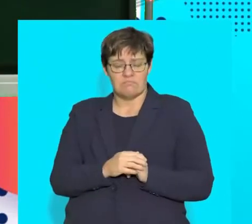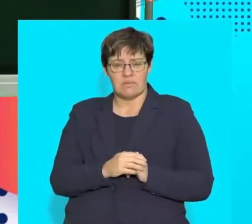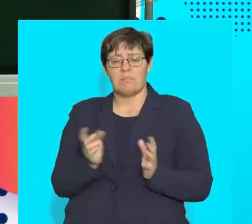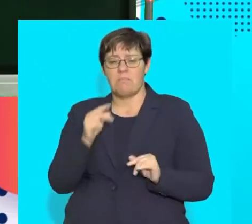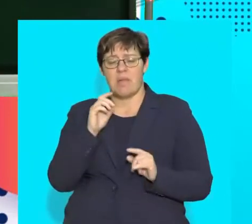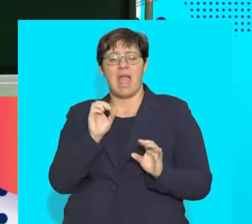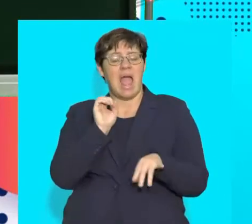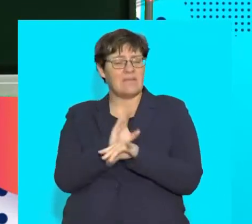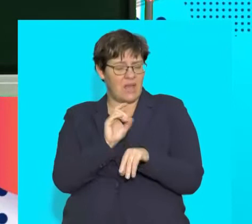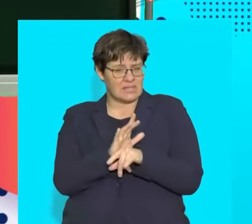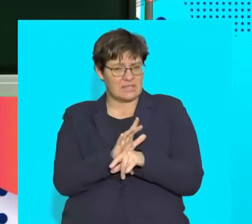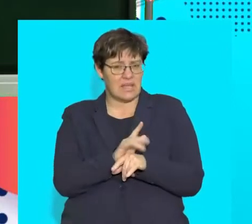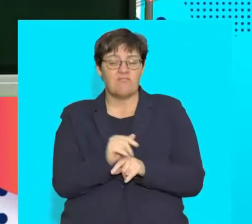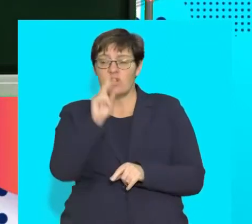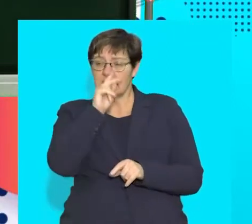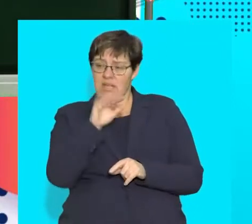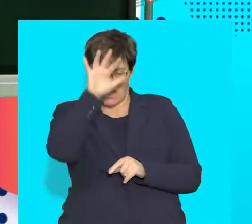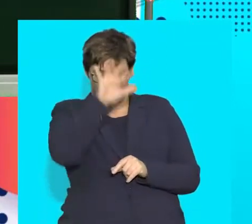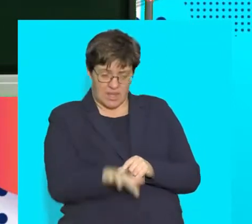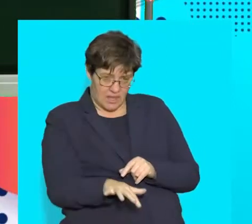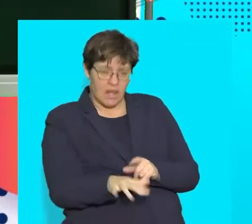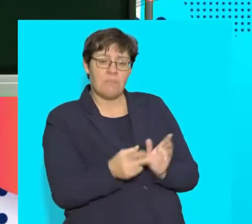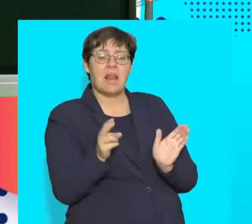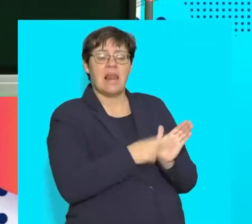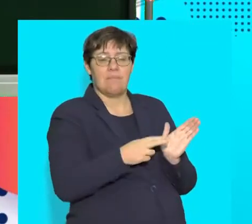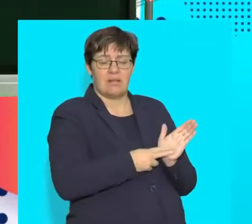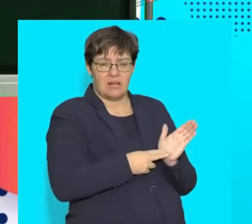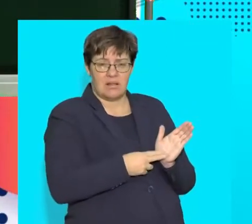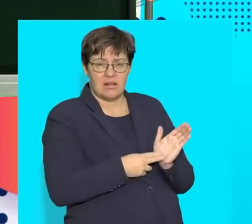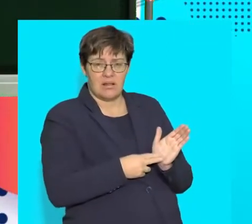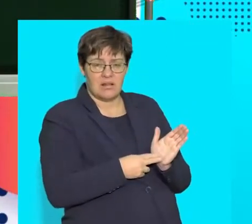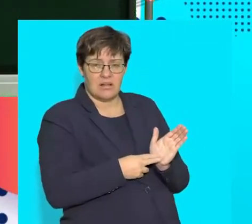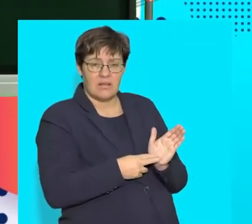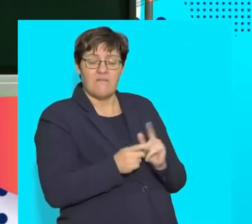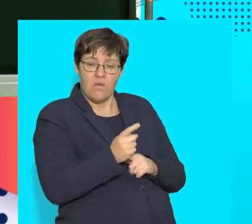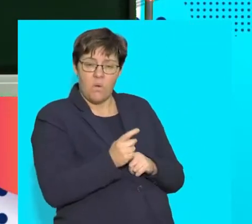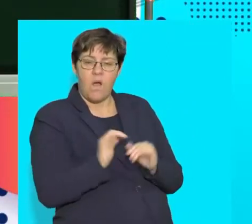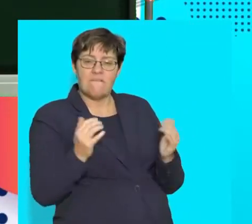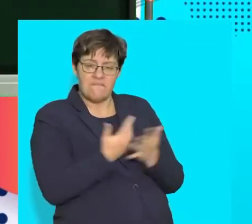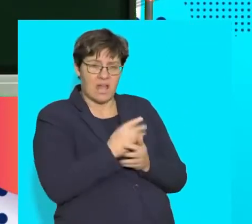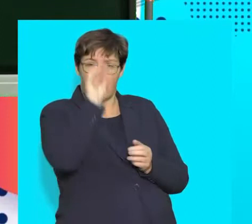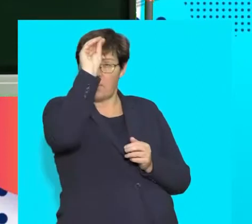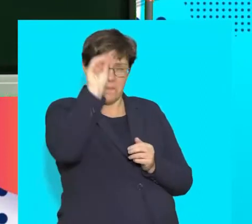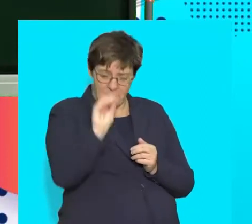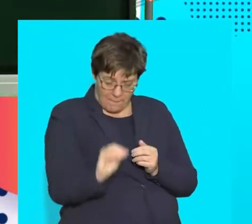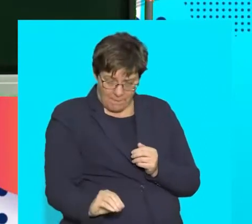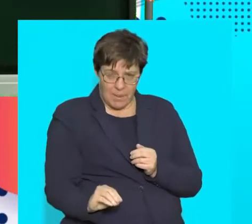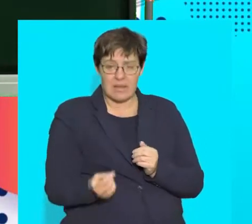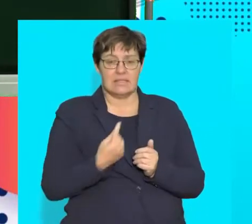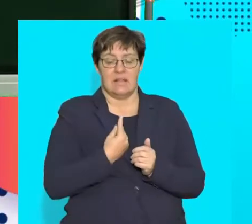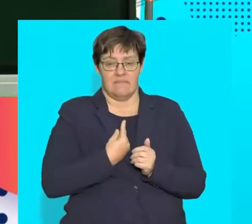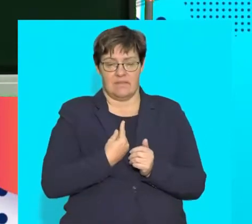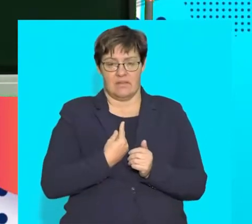if you see a whole lot of parts that are labeled, if you can quickly annotate that diagram or in other words,